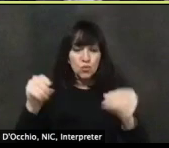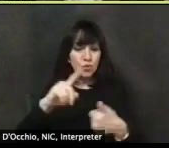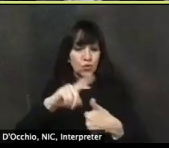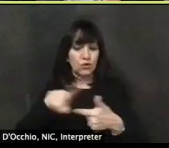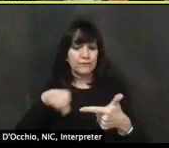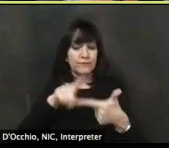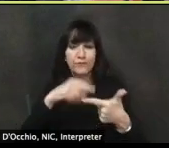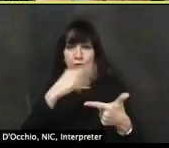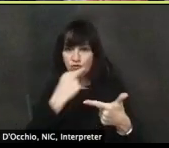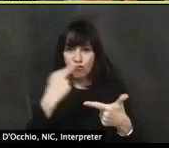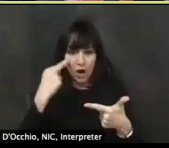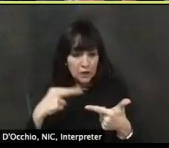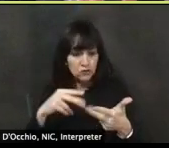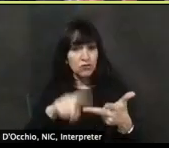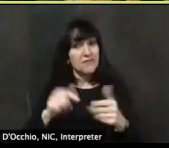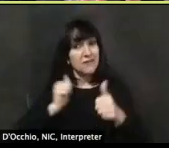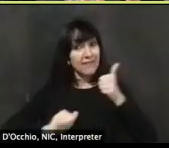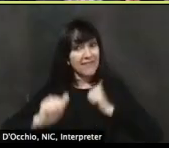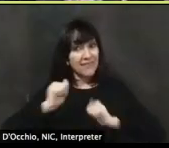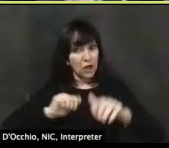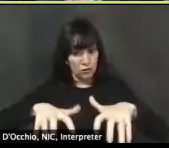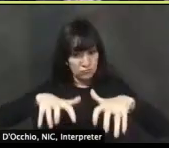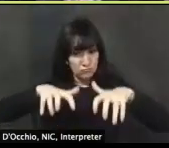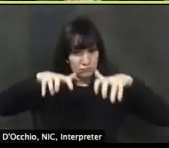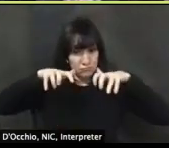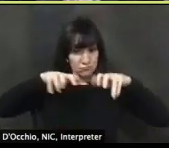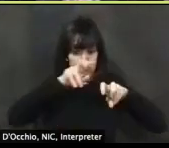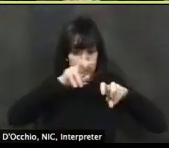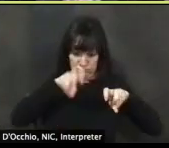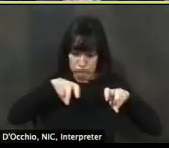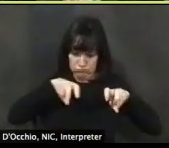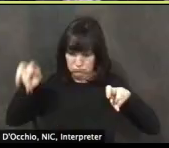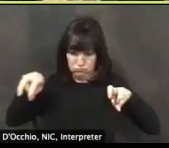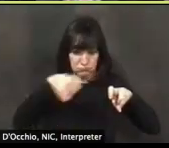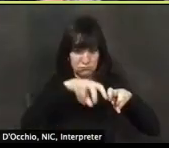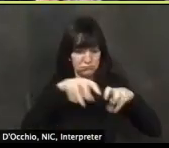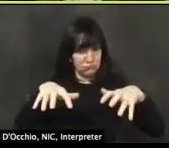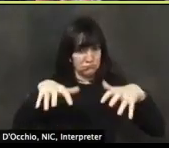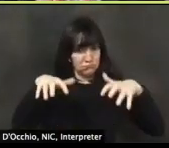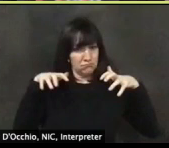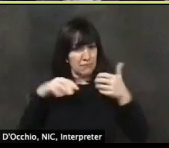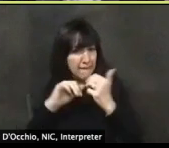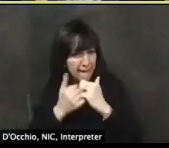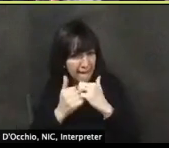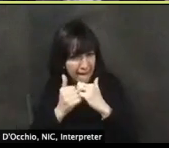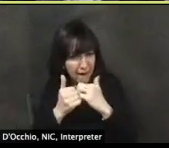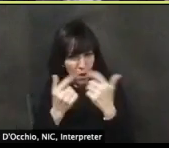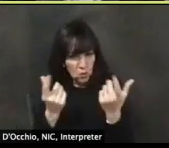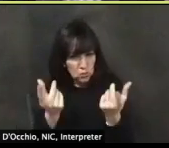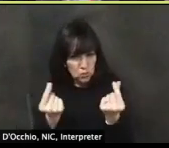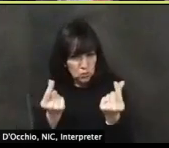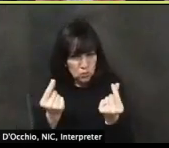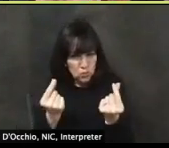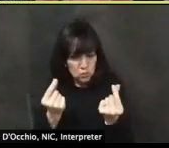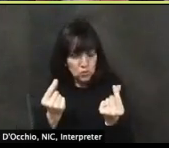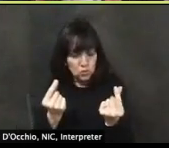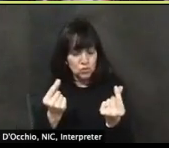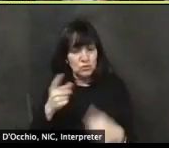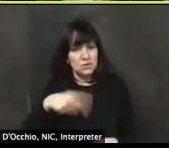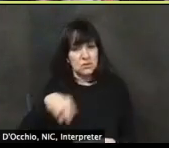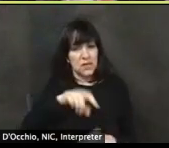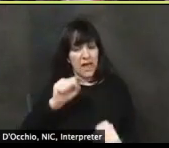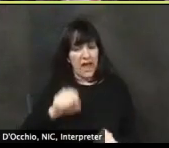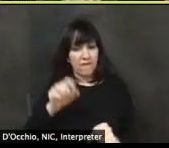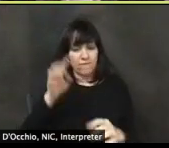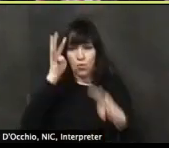theaters, uh, tourism industry items, um, to really come up with specific plans, not just for the